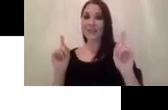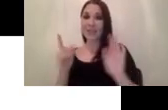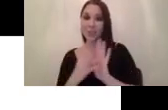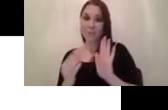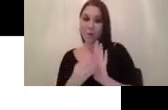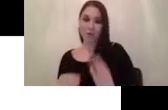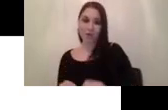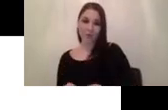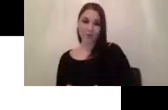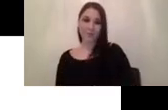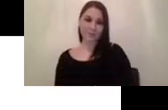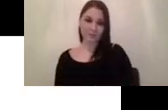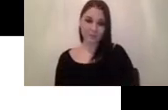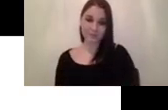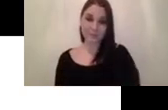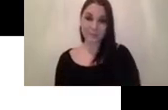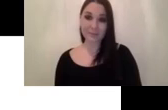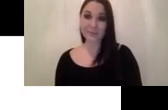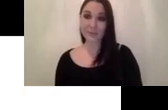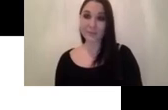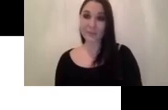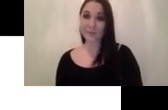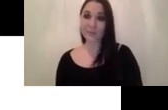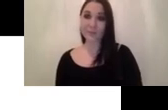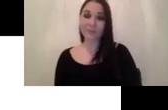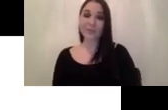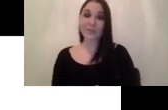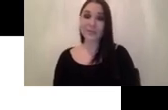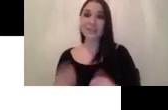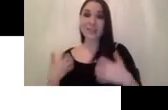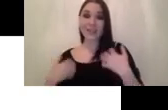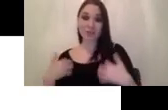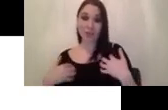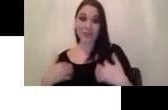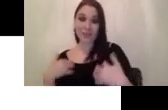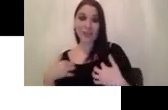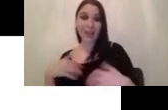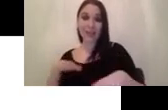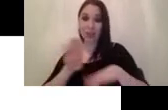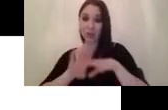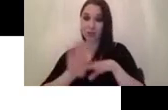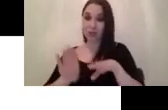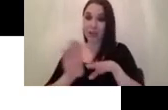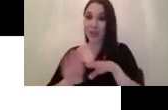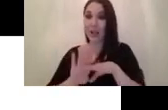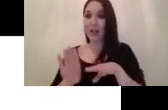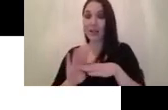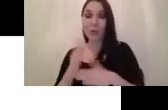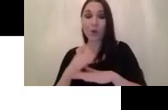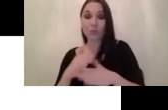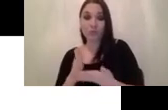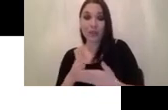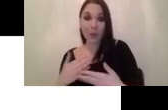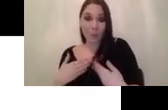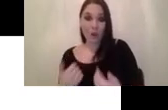yeah uh quite quite it's interesting procedure of training and it works really well and yeah